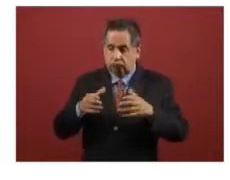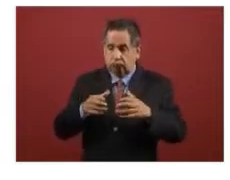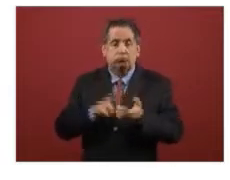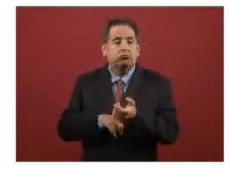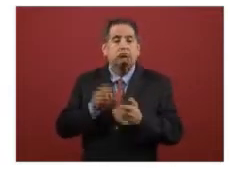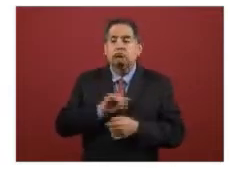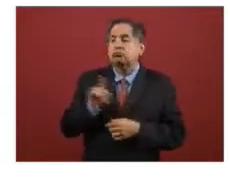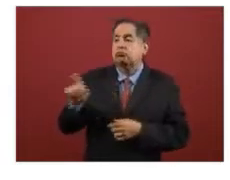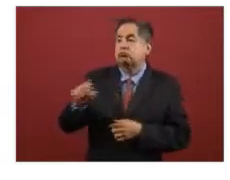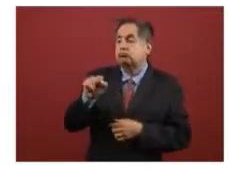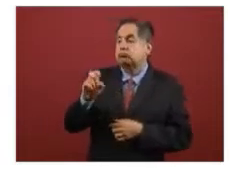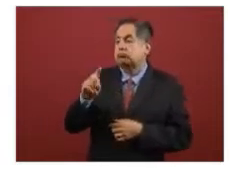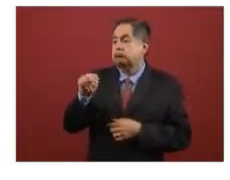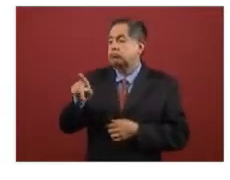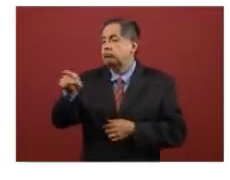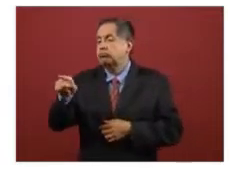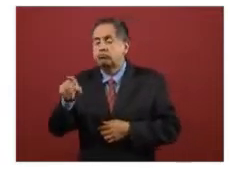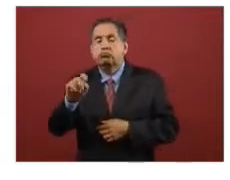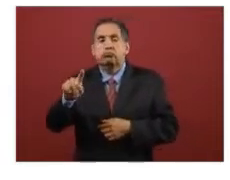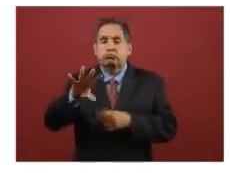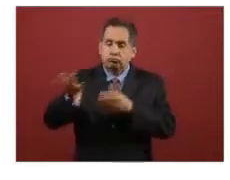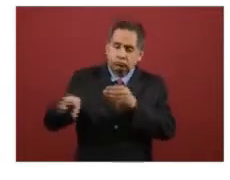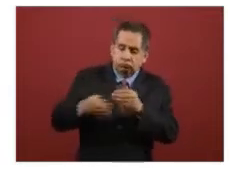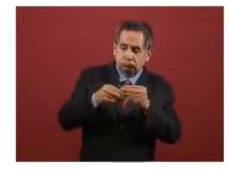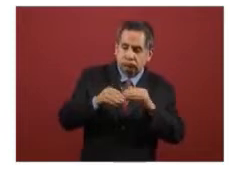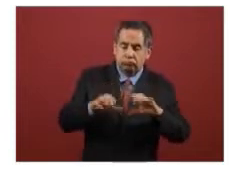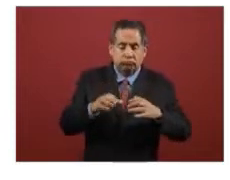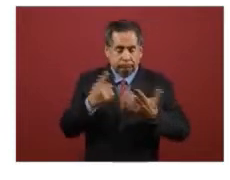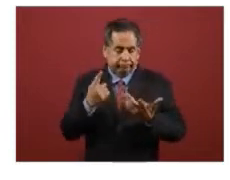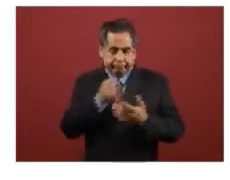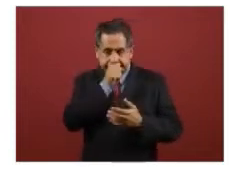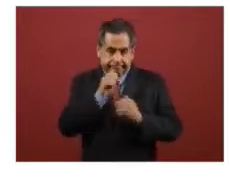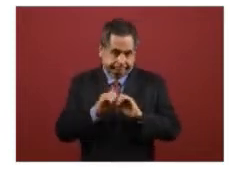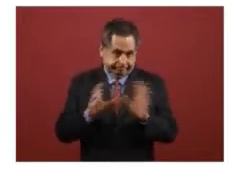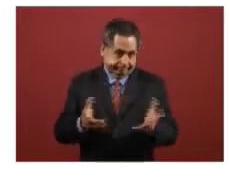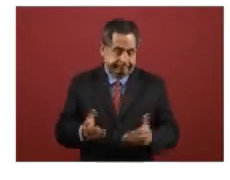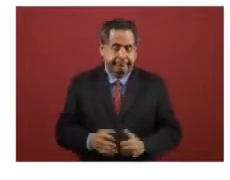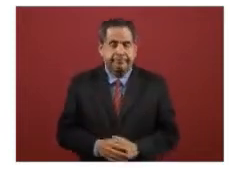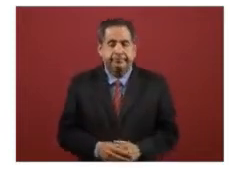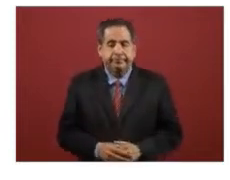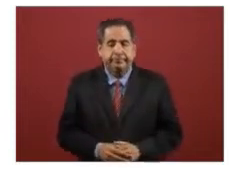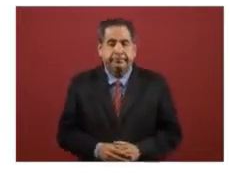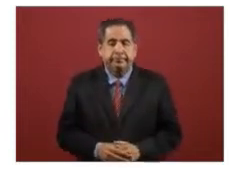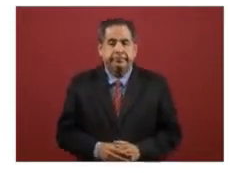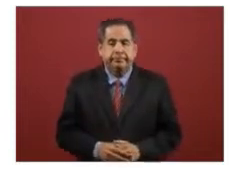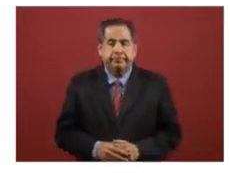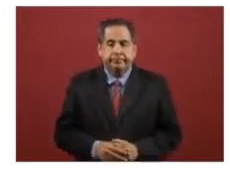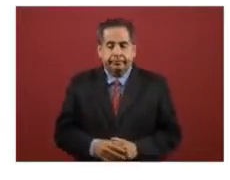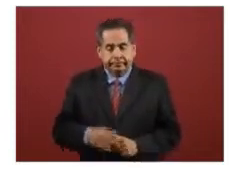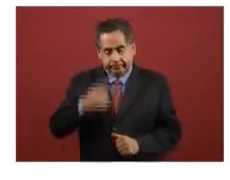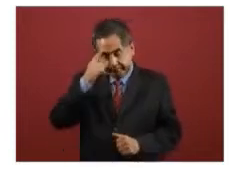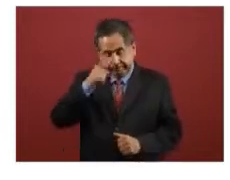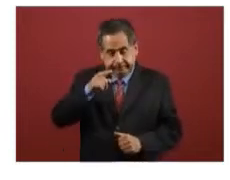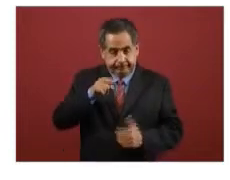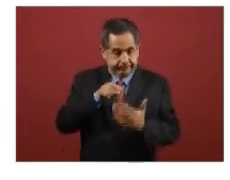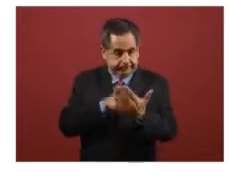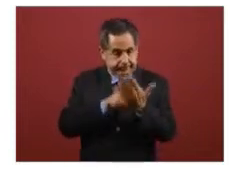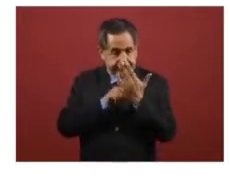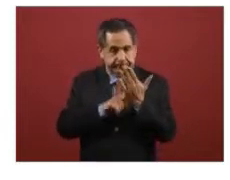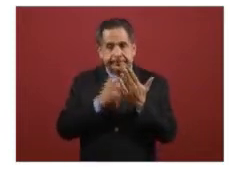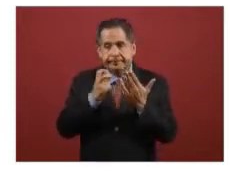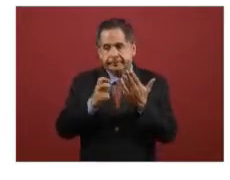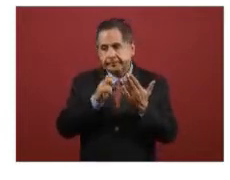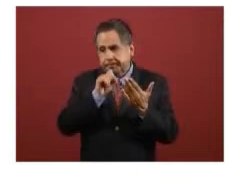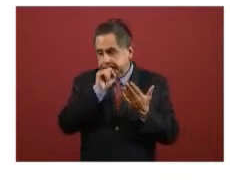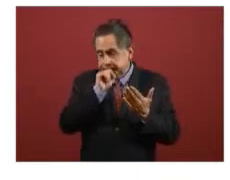ones that are would go into so they it depends on where they fall where they group that's what